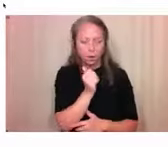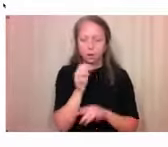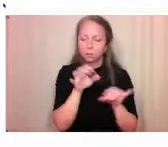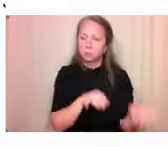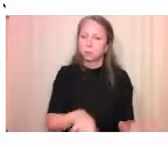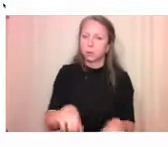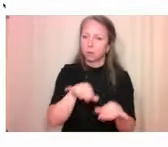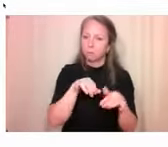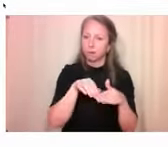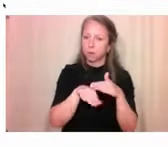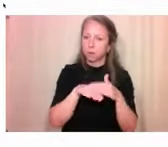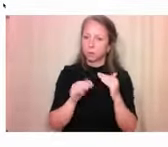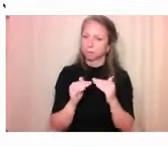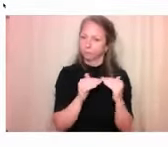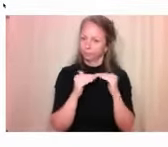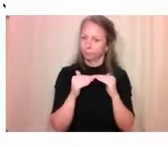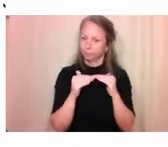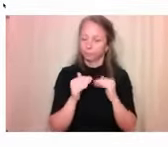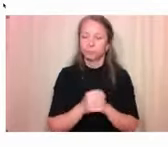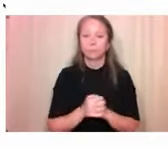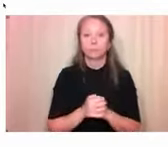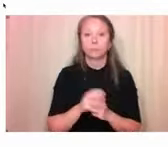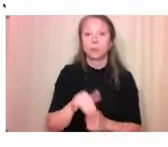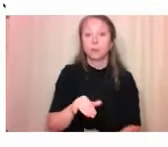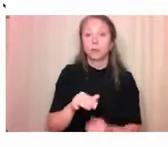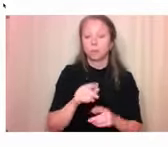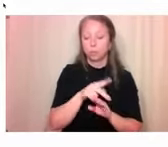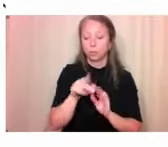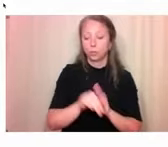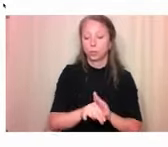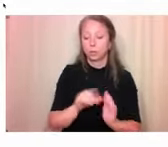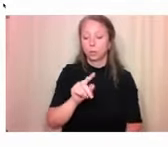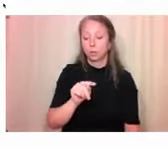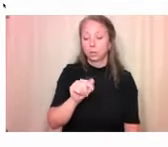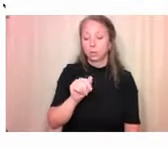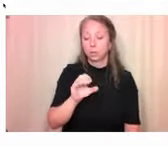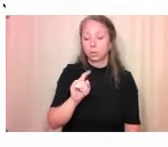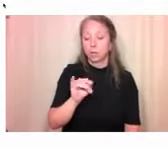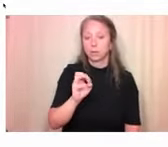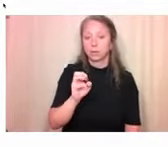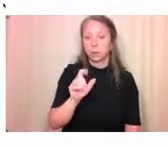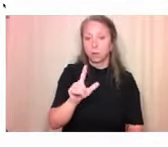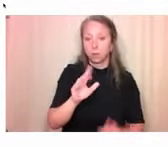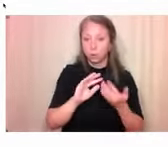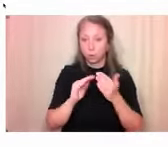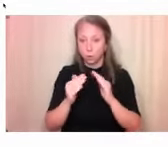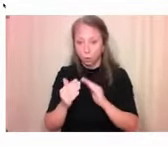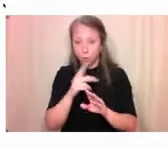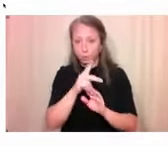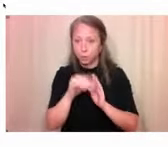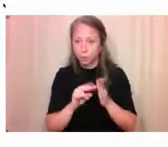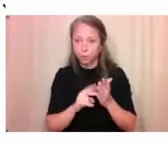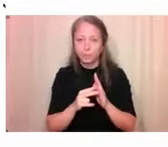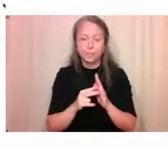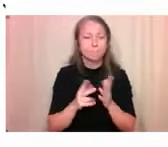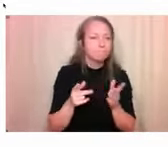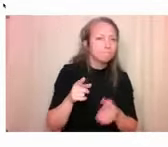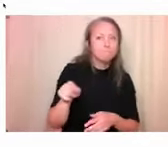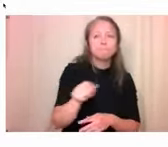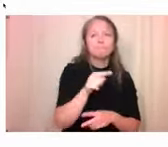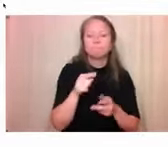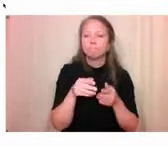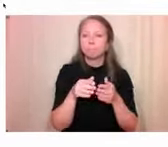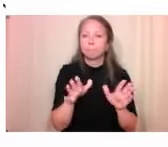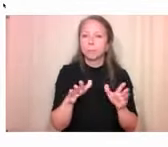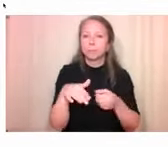So our tactical urbanism project is one of our large projects looking at how to design public spaces that are more